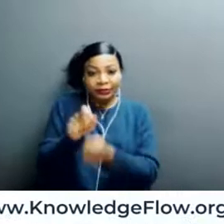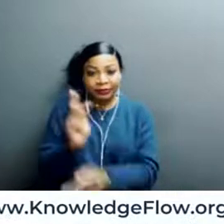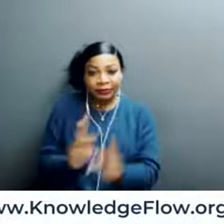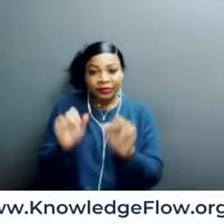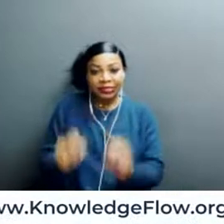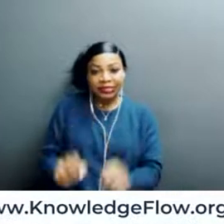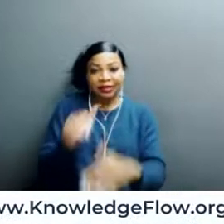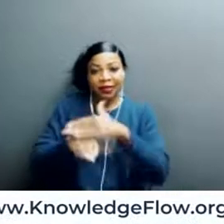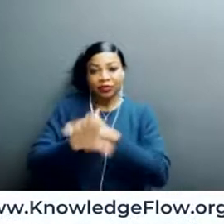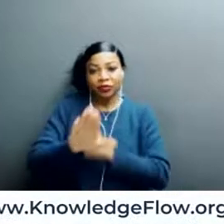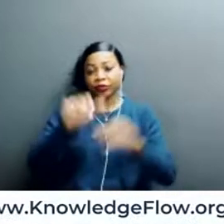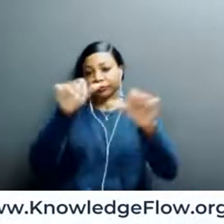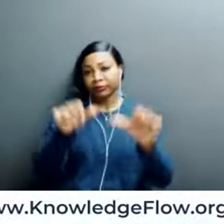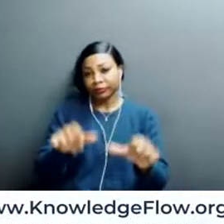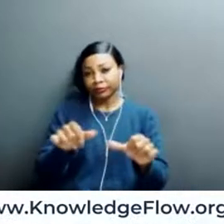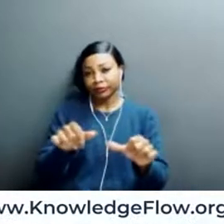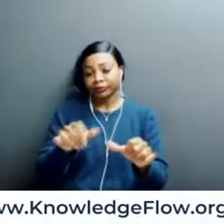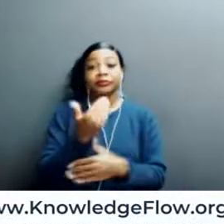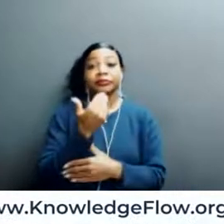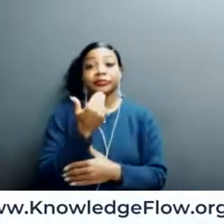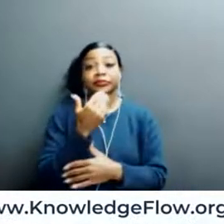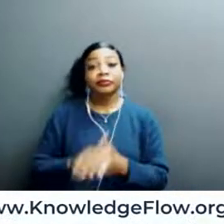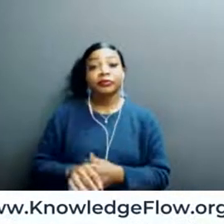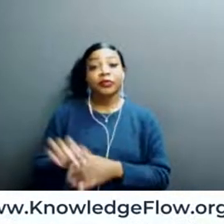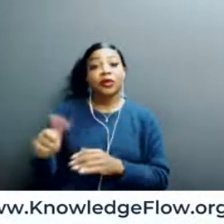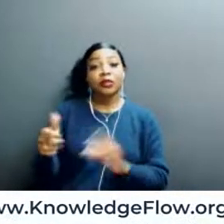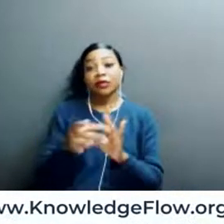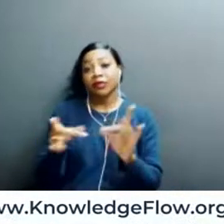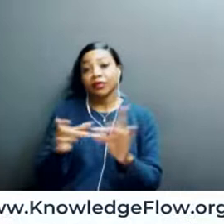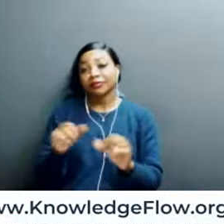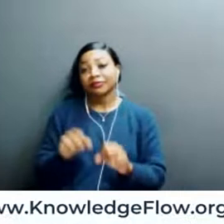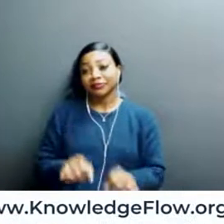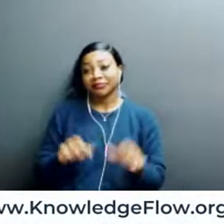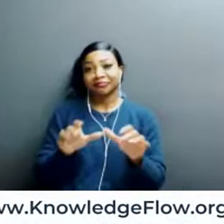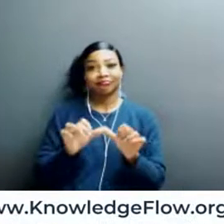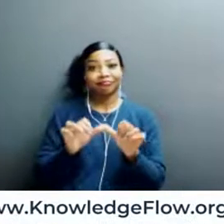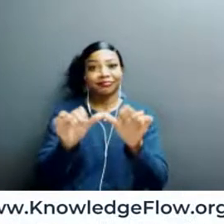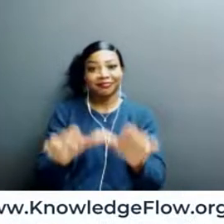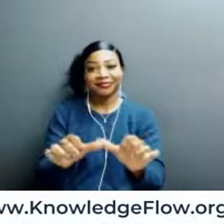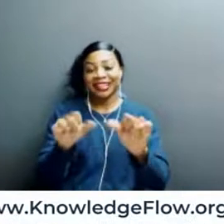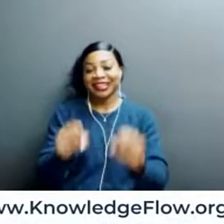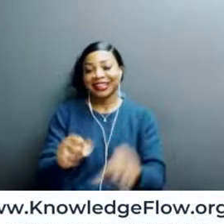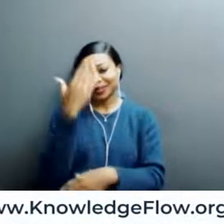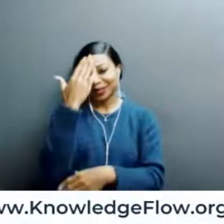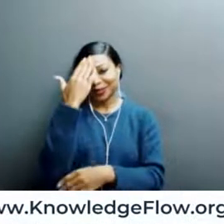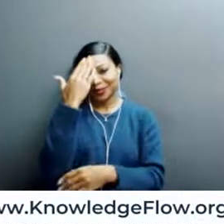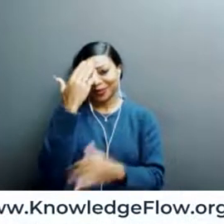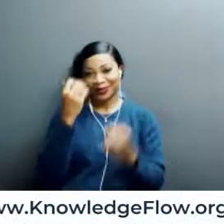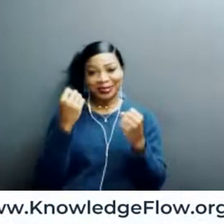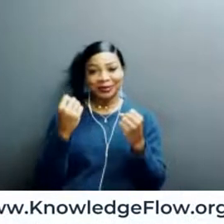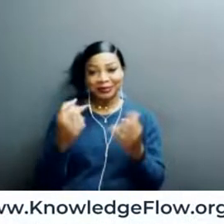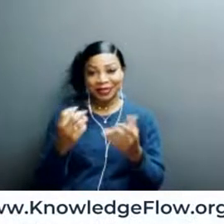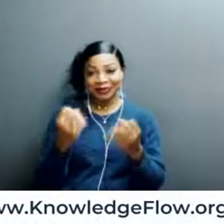Great. Thank you. Any further comments? I know we could probably go for a while. There are many many tips and tricks.